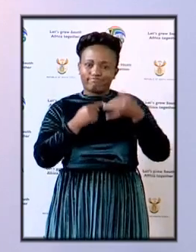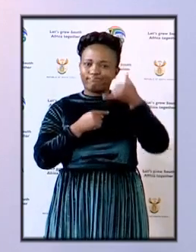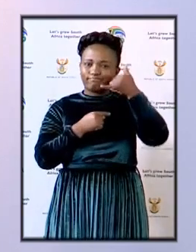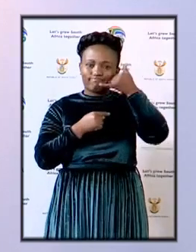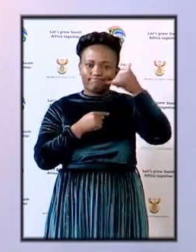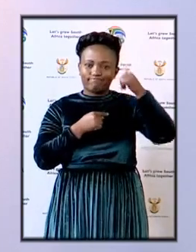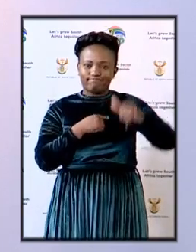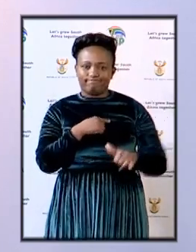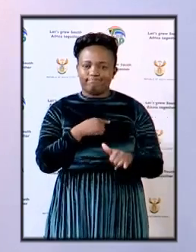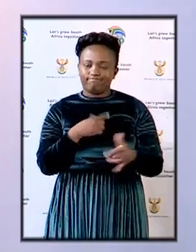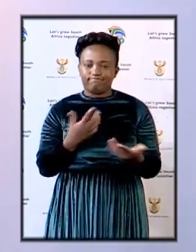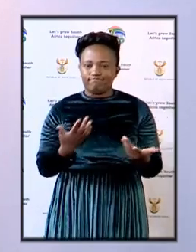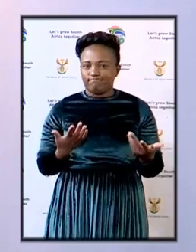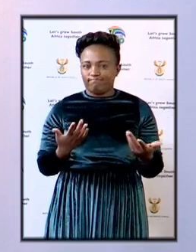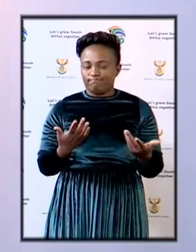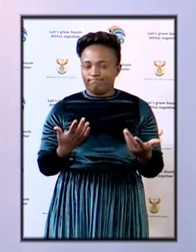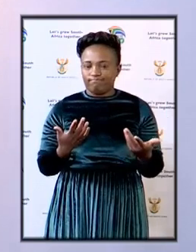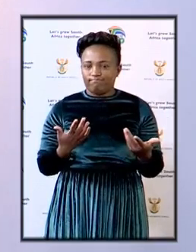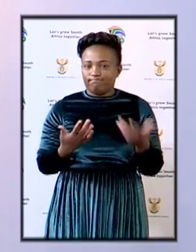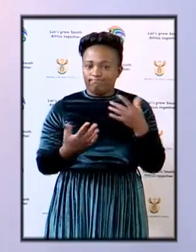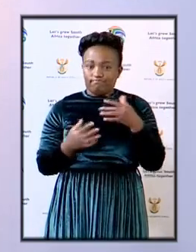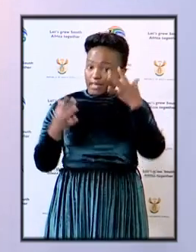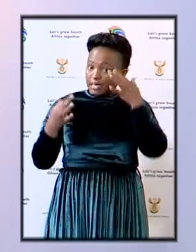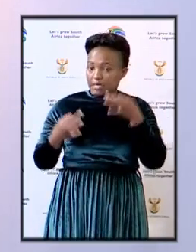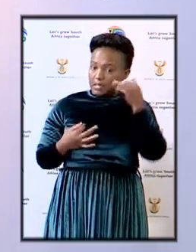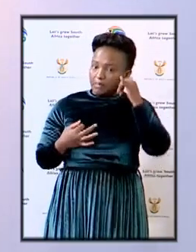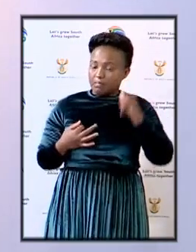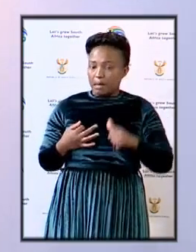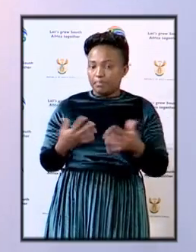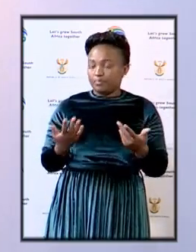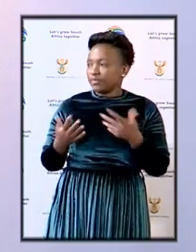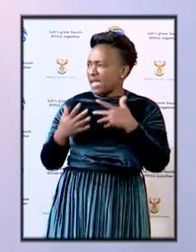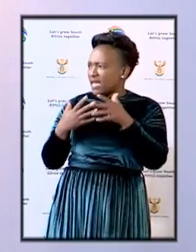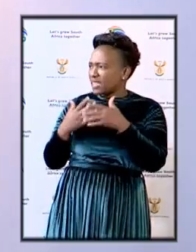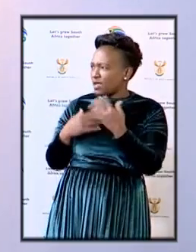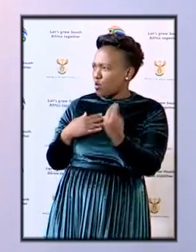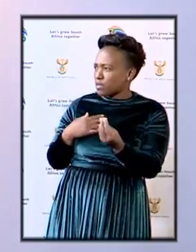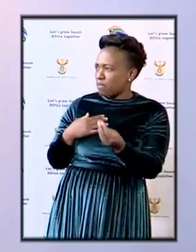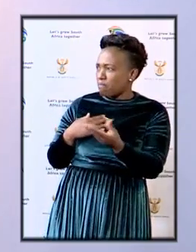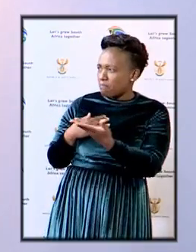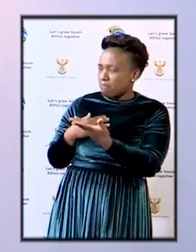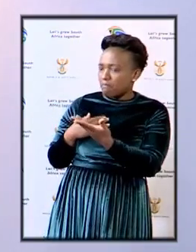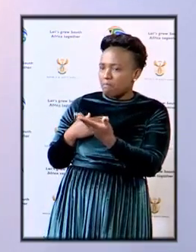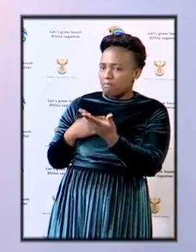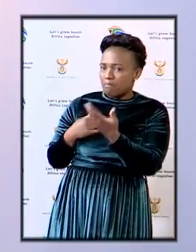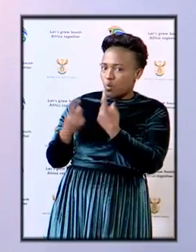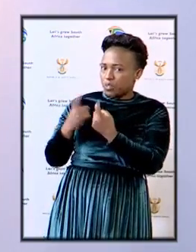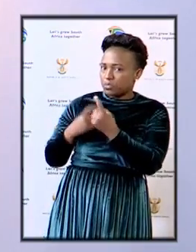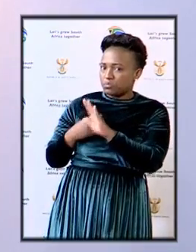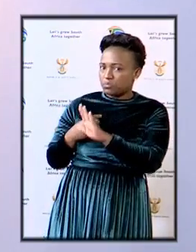it's decided to leave all right anything from whatsapp this